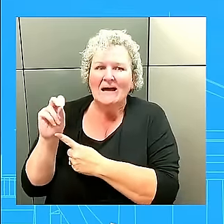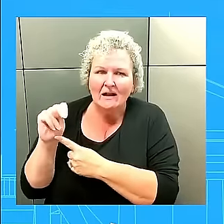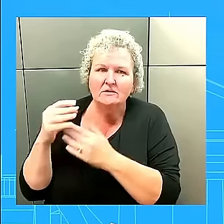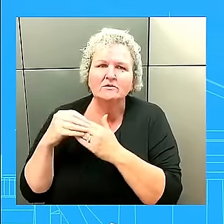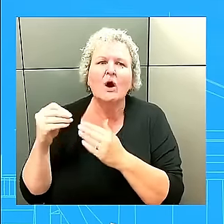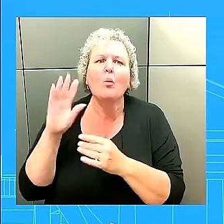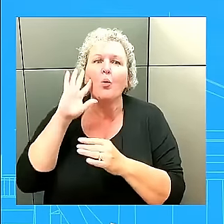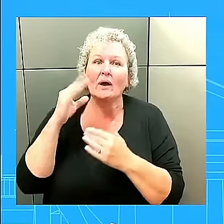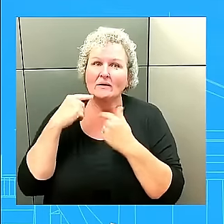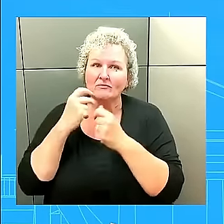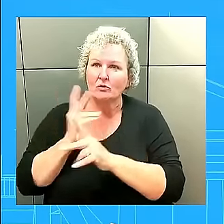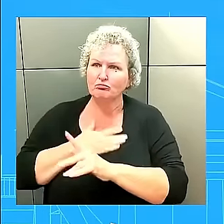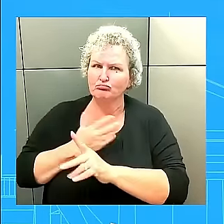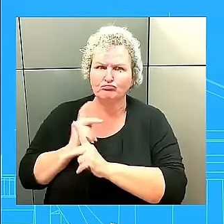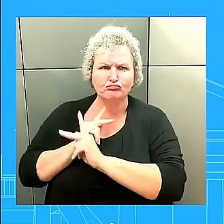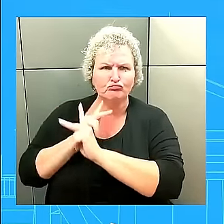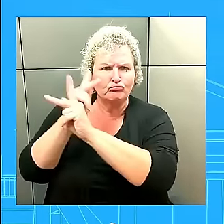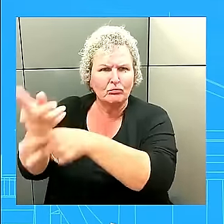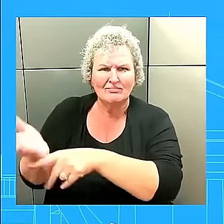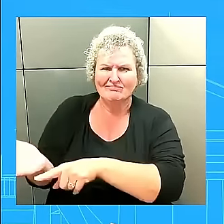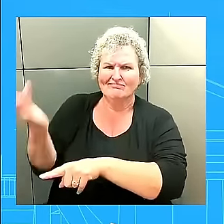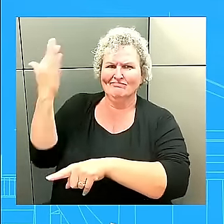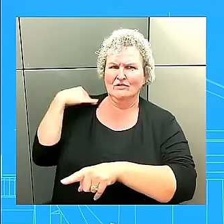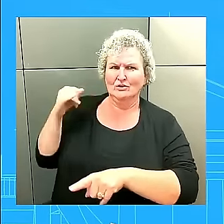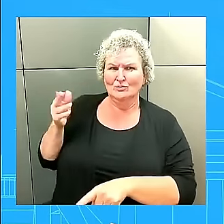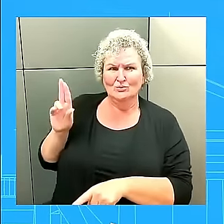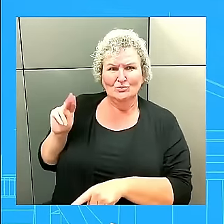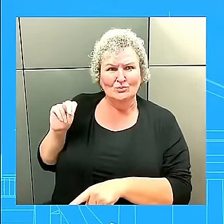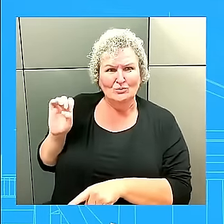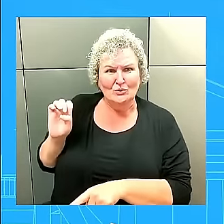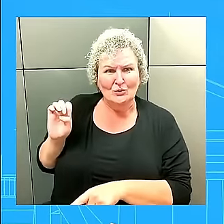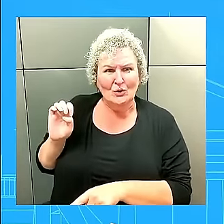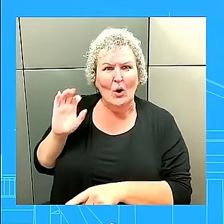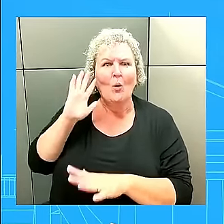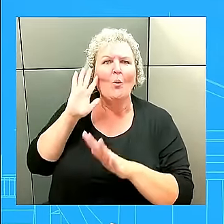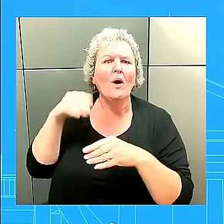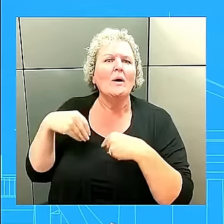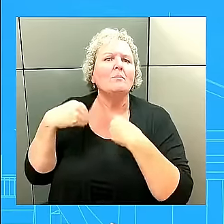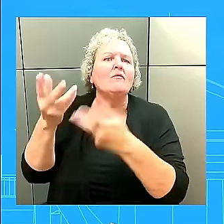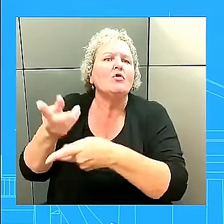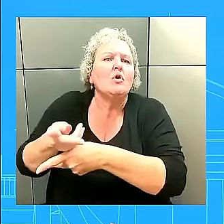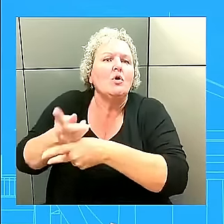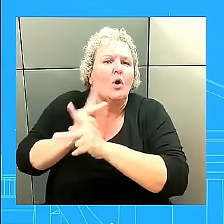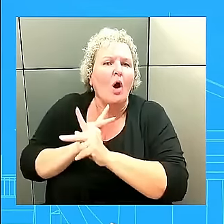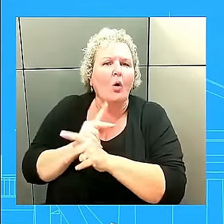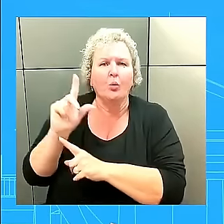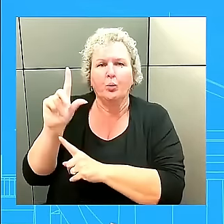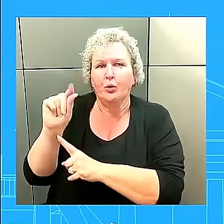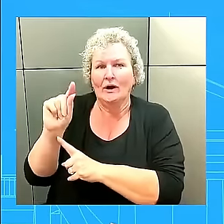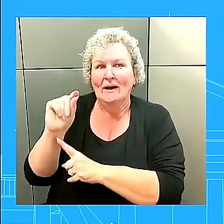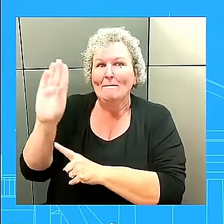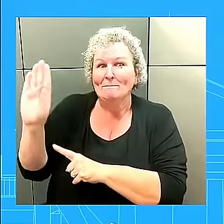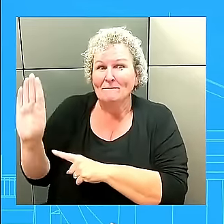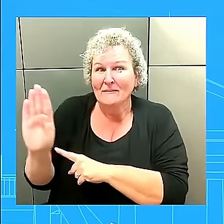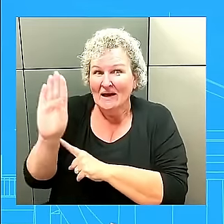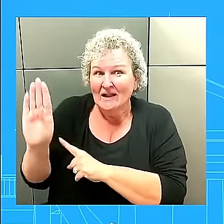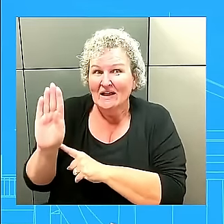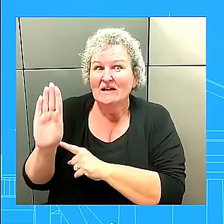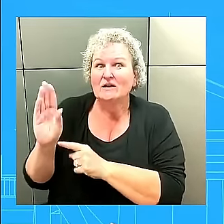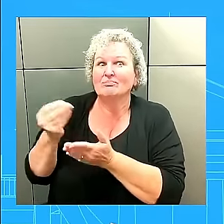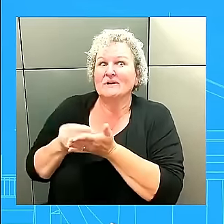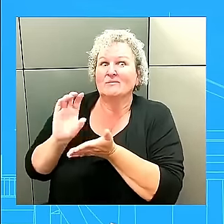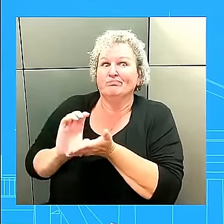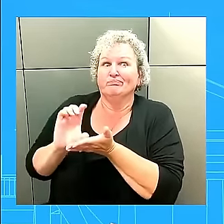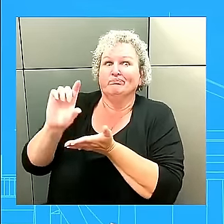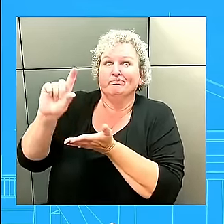provide a loan of $20 billion. The other $30 billion in loans will come from a combination of our G7 partners, including